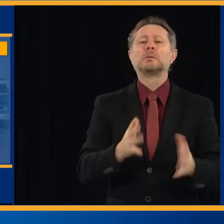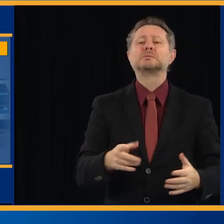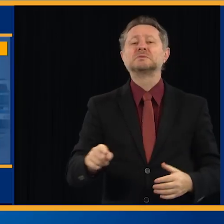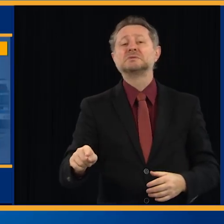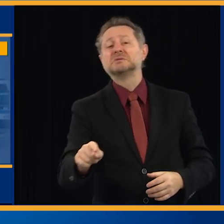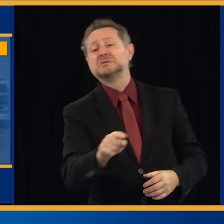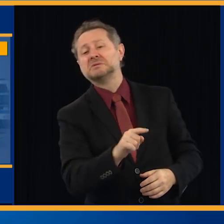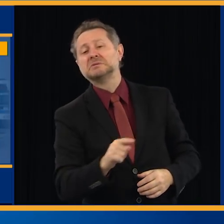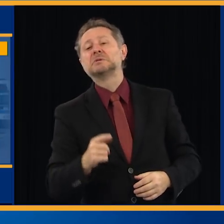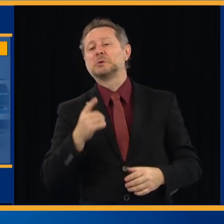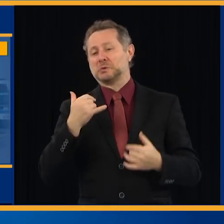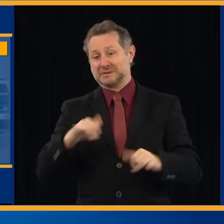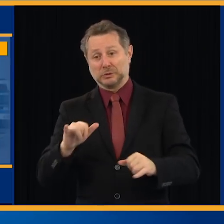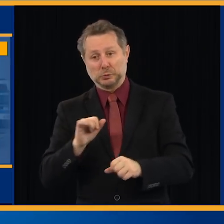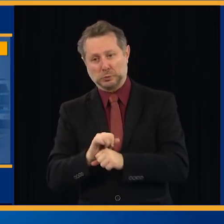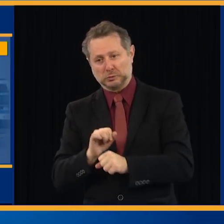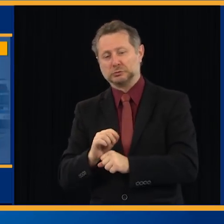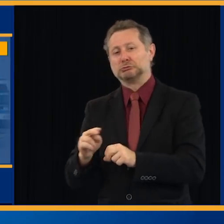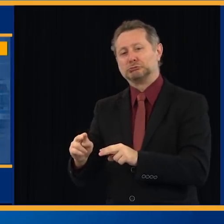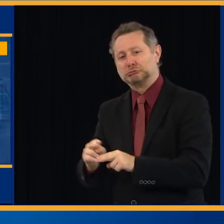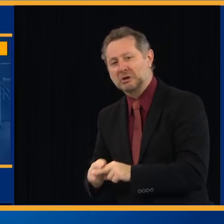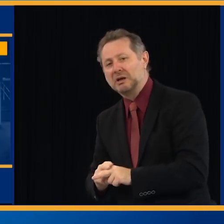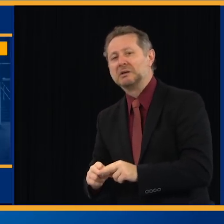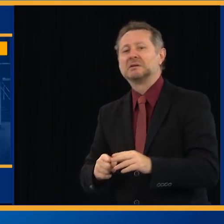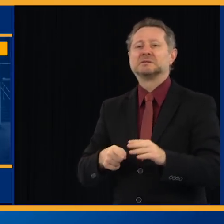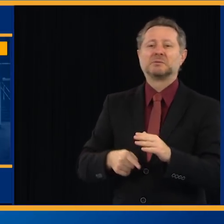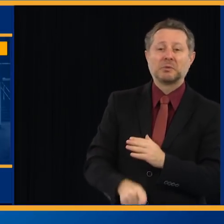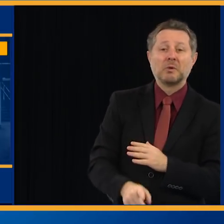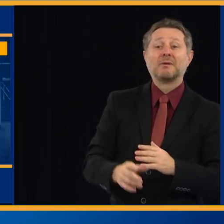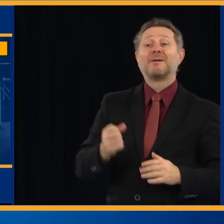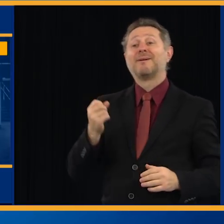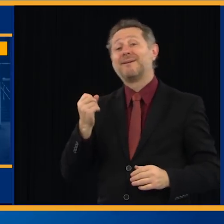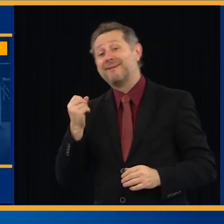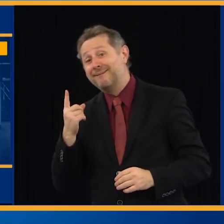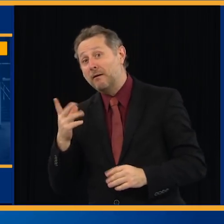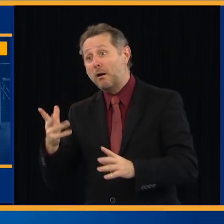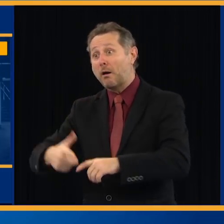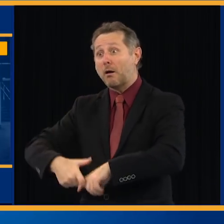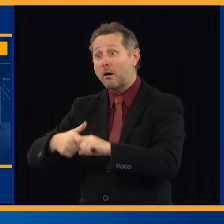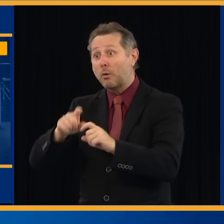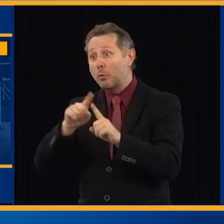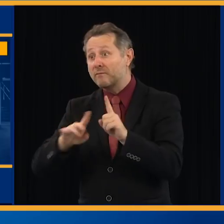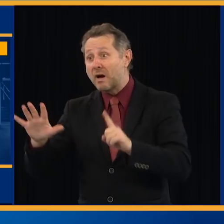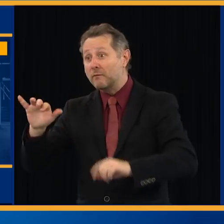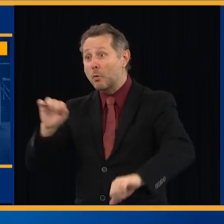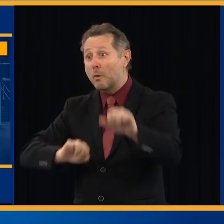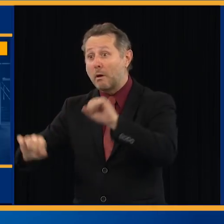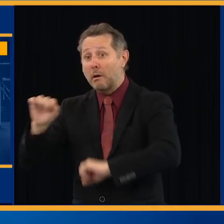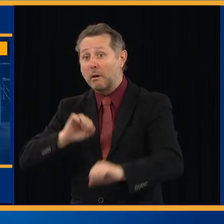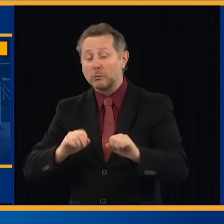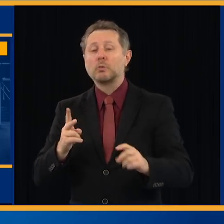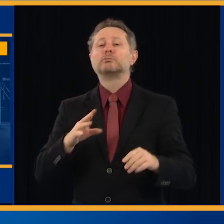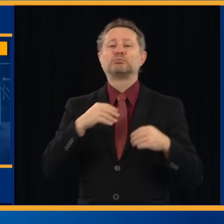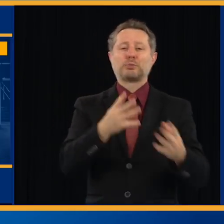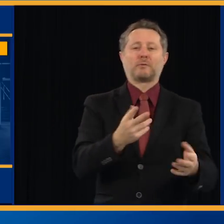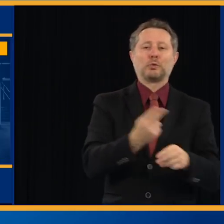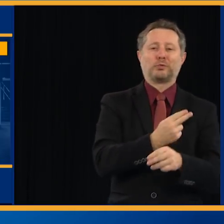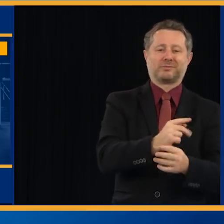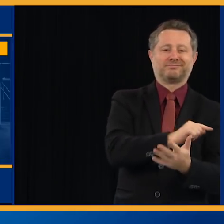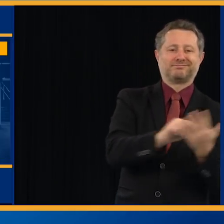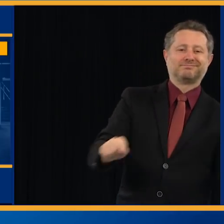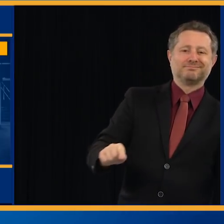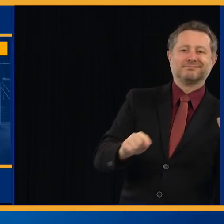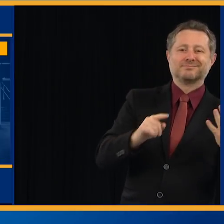using our trains and subways, and they will have transportation during that period of time. This is going to be